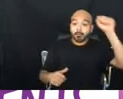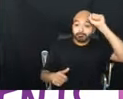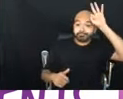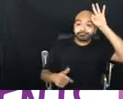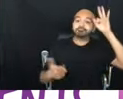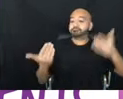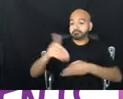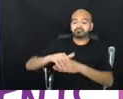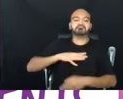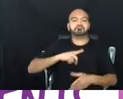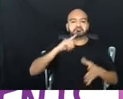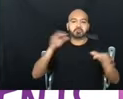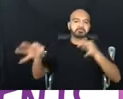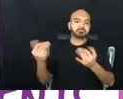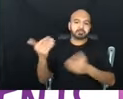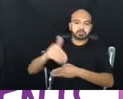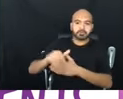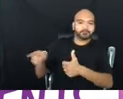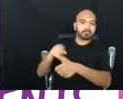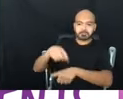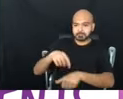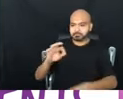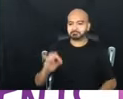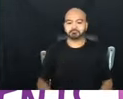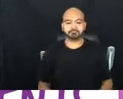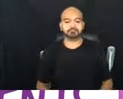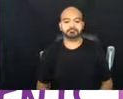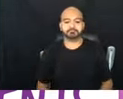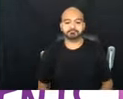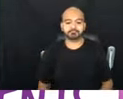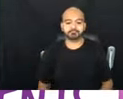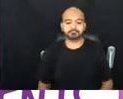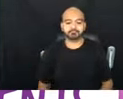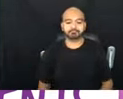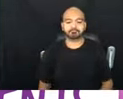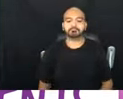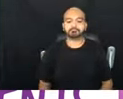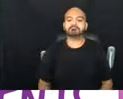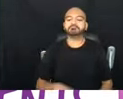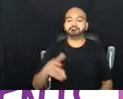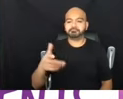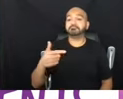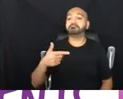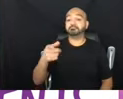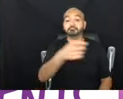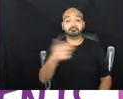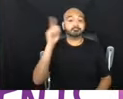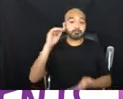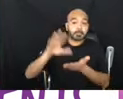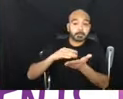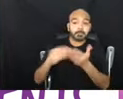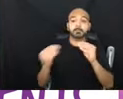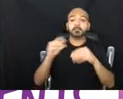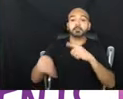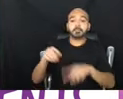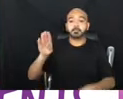her for the first time. Um, I'm going to, you're going to learn more about her and